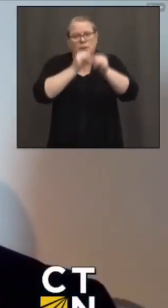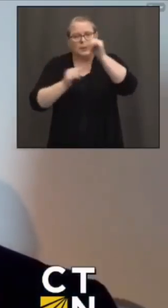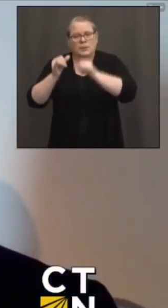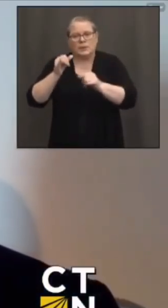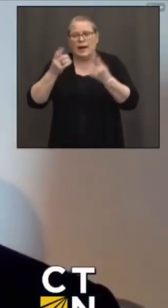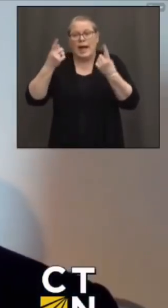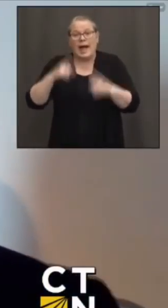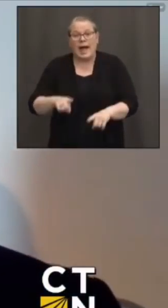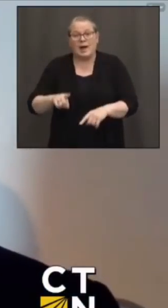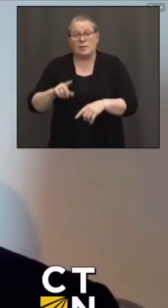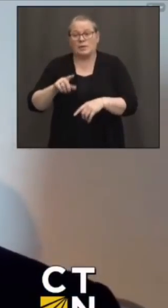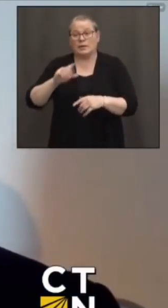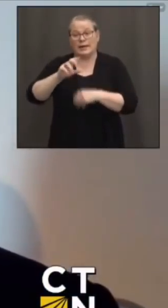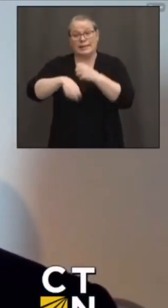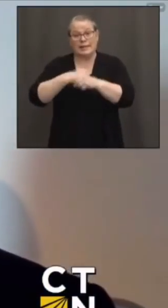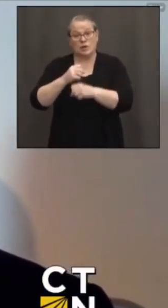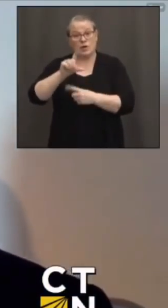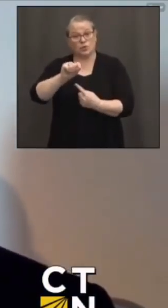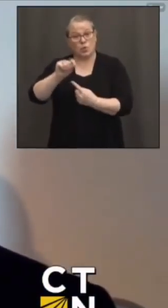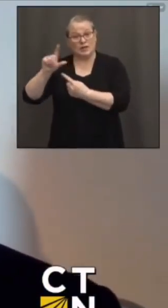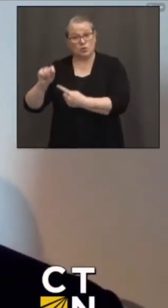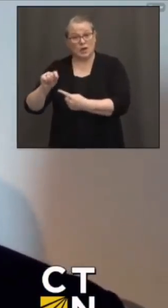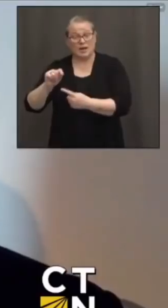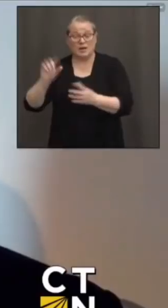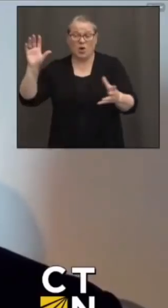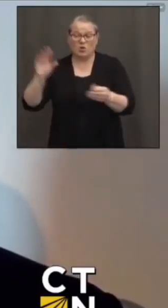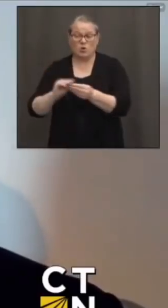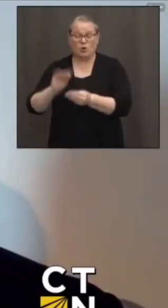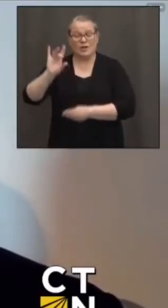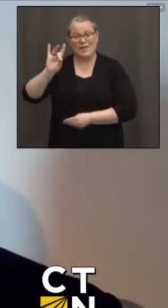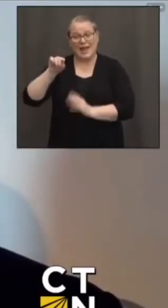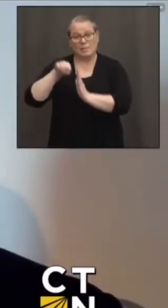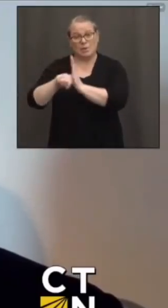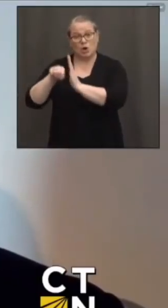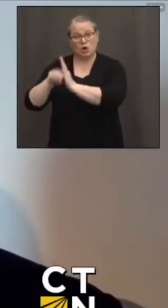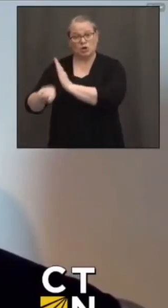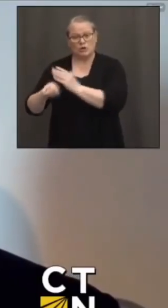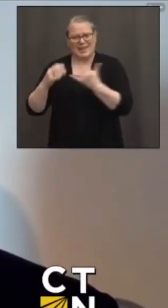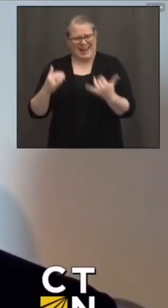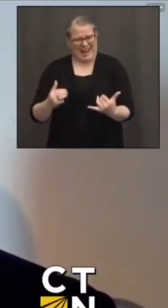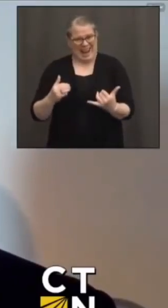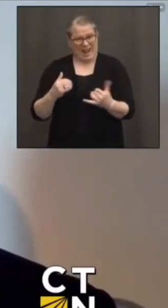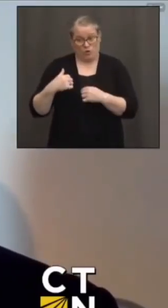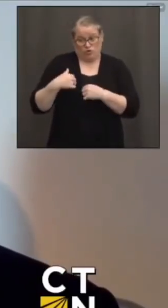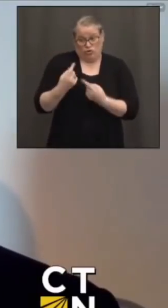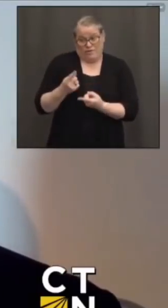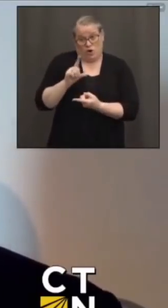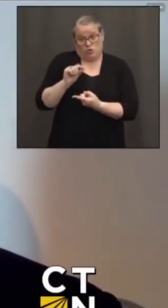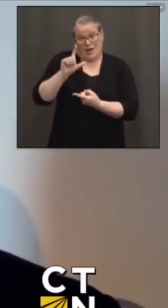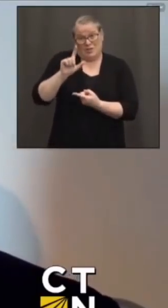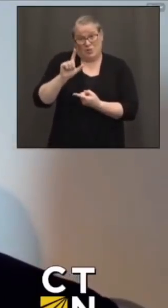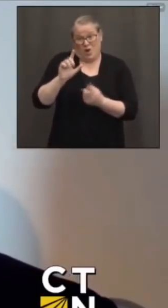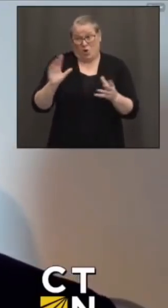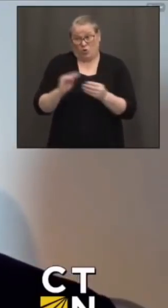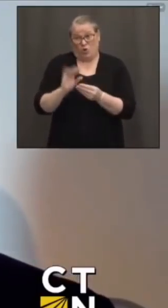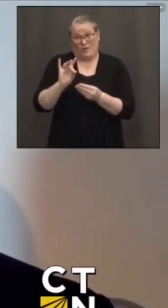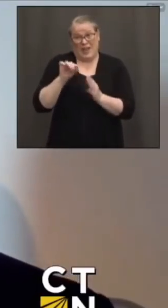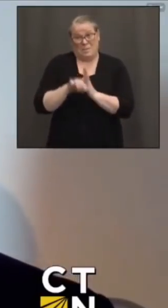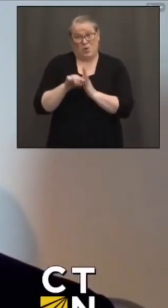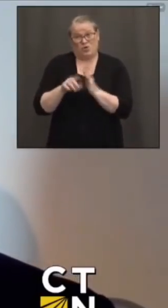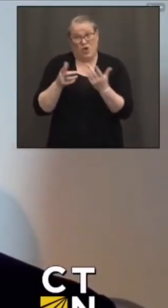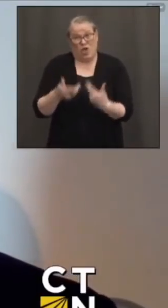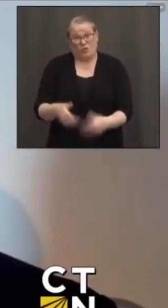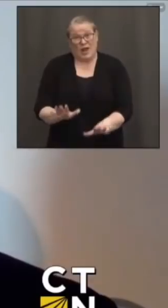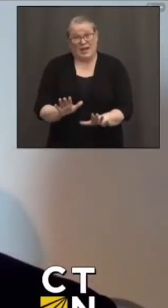murders in all of 2020 and now eight so far in 2021. My mother said something. She said, I